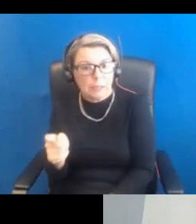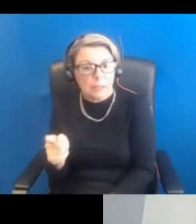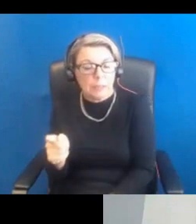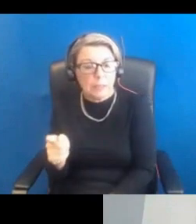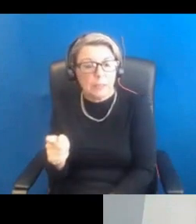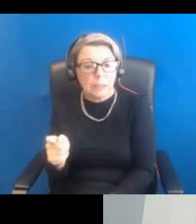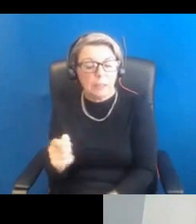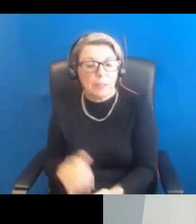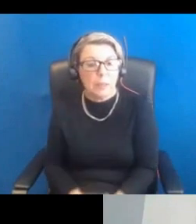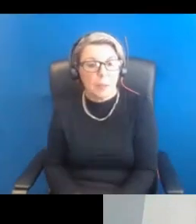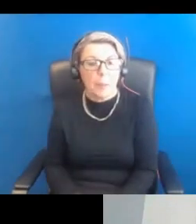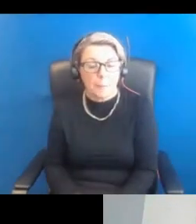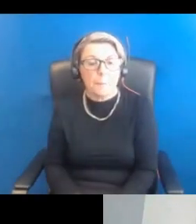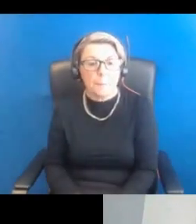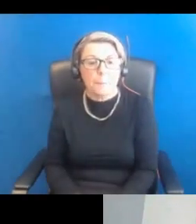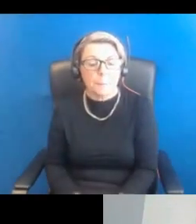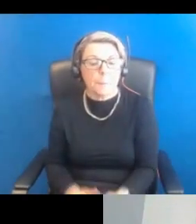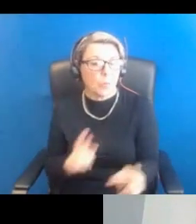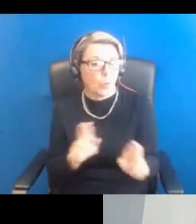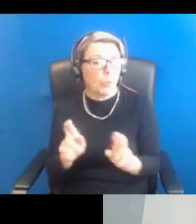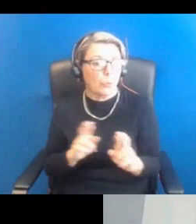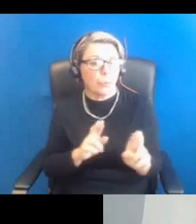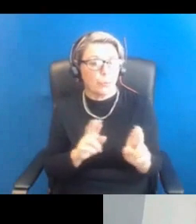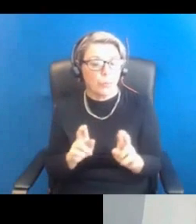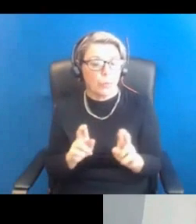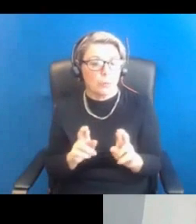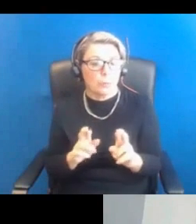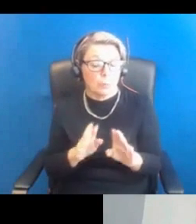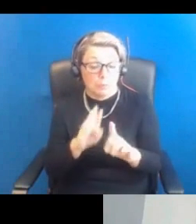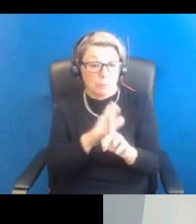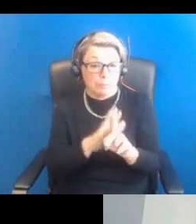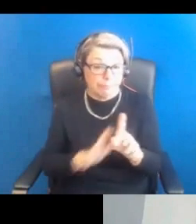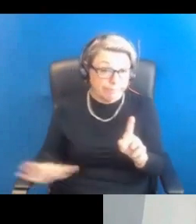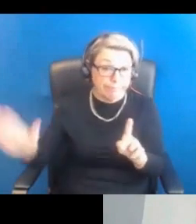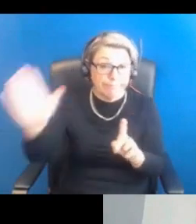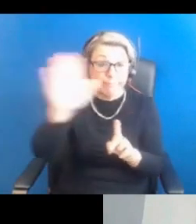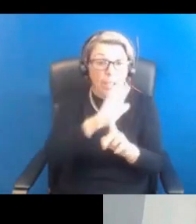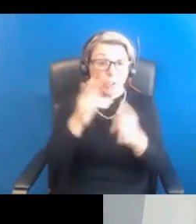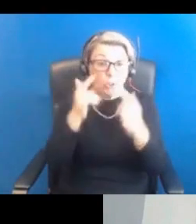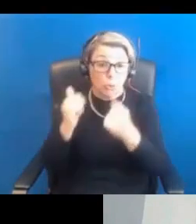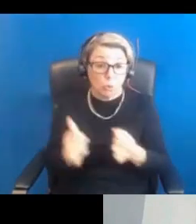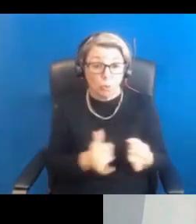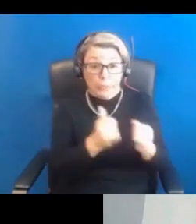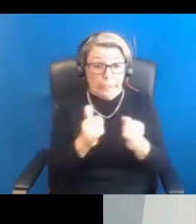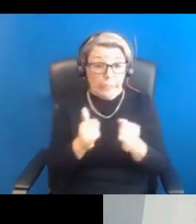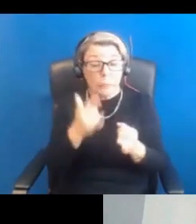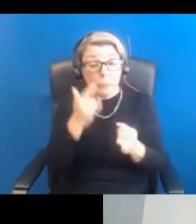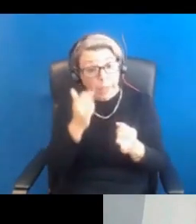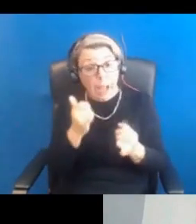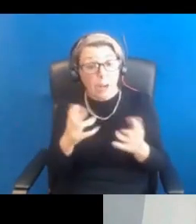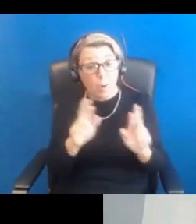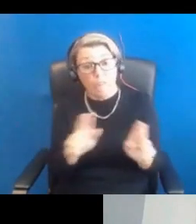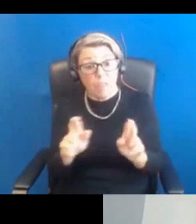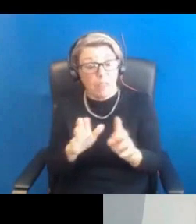And hopefully we may get some national screening system up and running if there is evidence that it's effective.